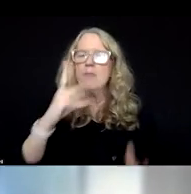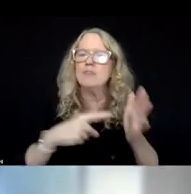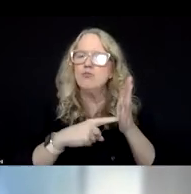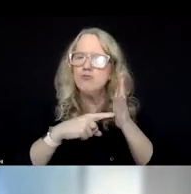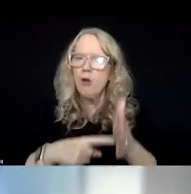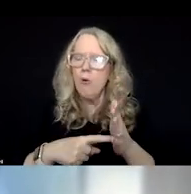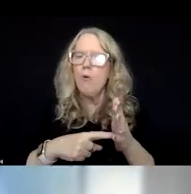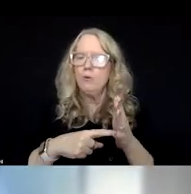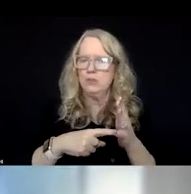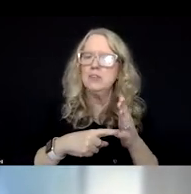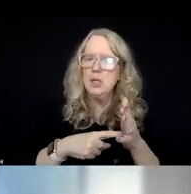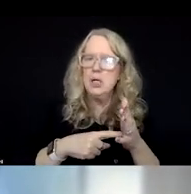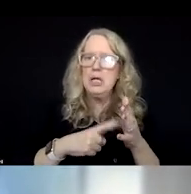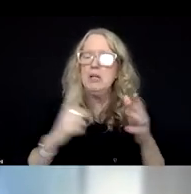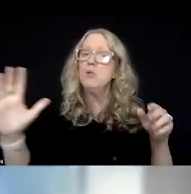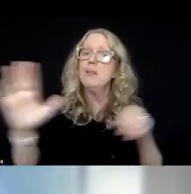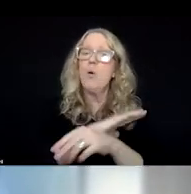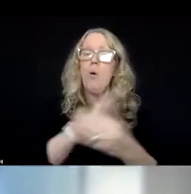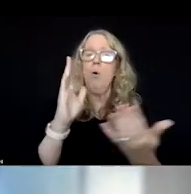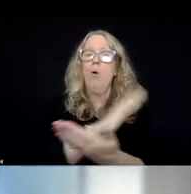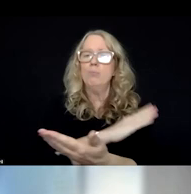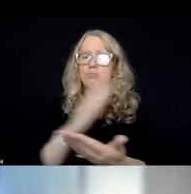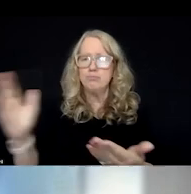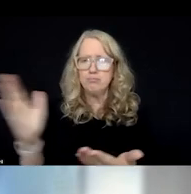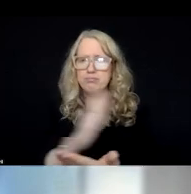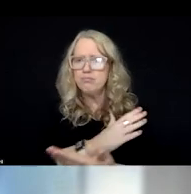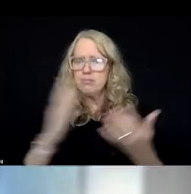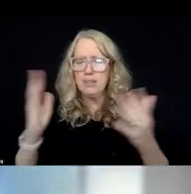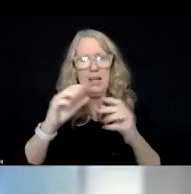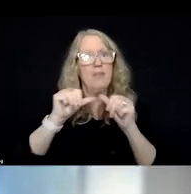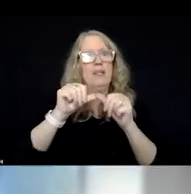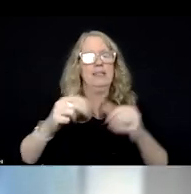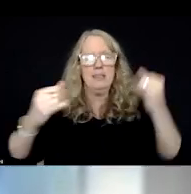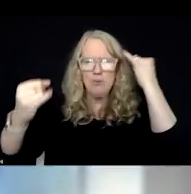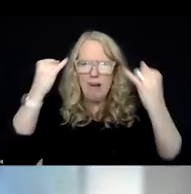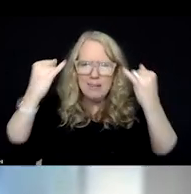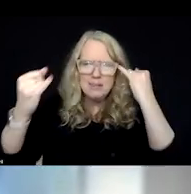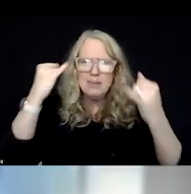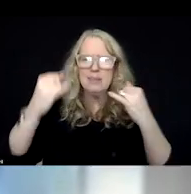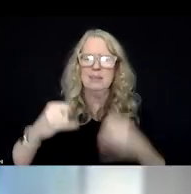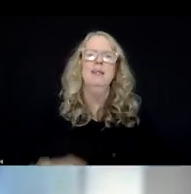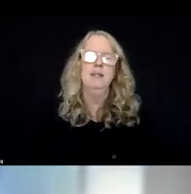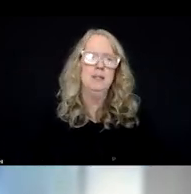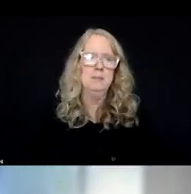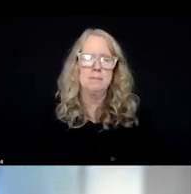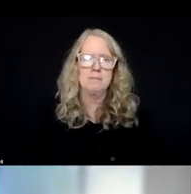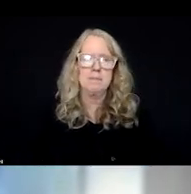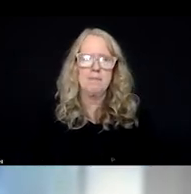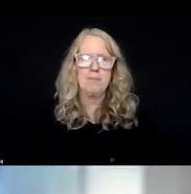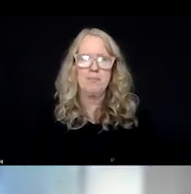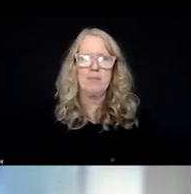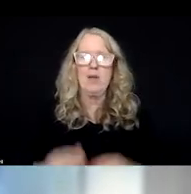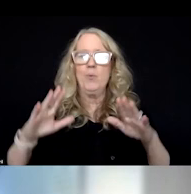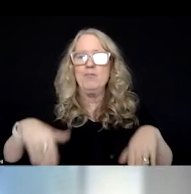the whole continuum and then the continued ideas. We have not gotten to the